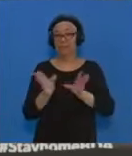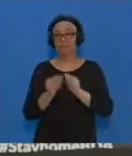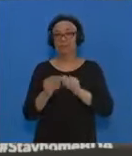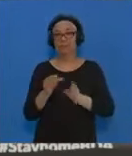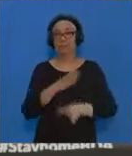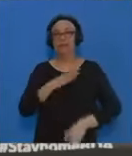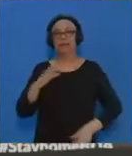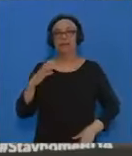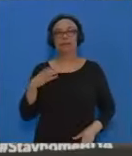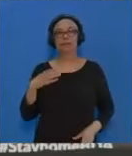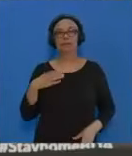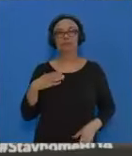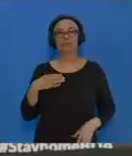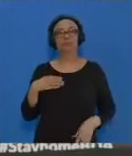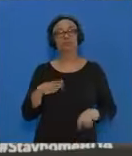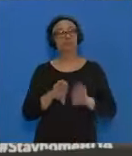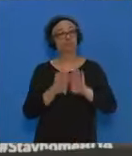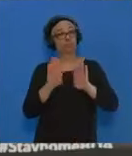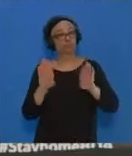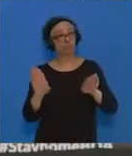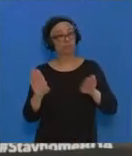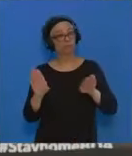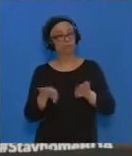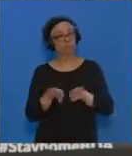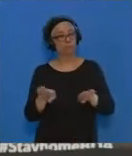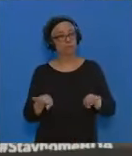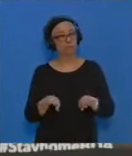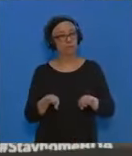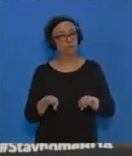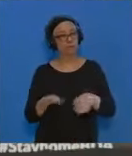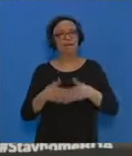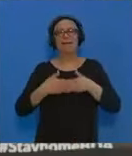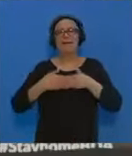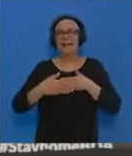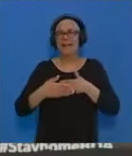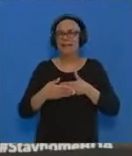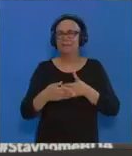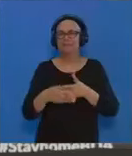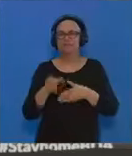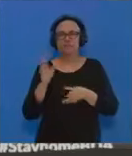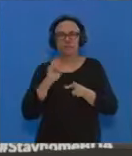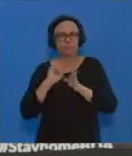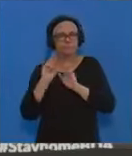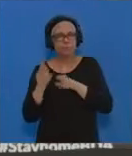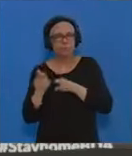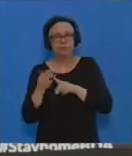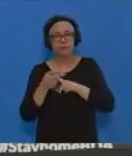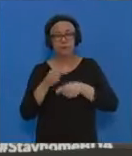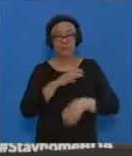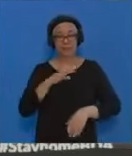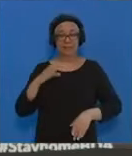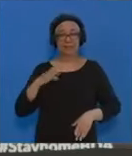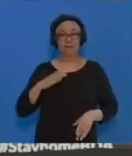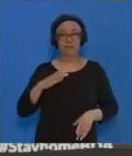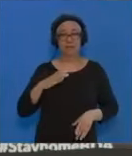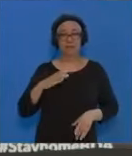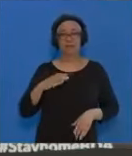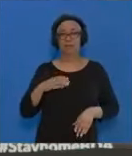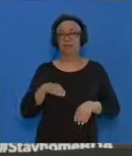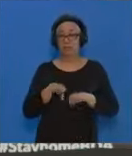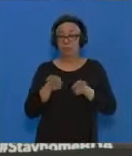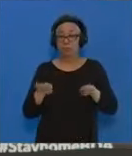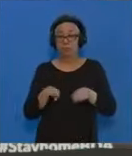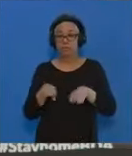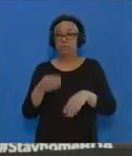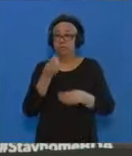Cabinet Committee on the reopening of Bermuda today and following reports that came back to the Cabinet Committee from the Bermuda's grocers,